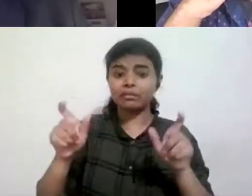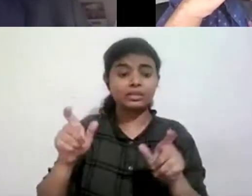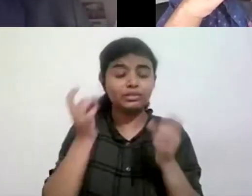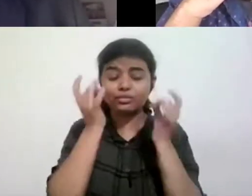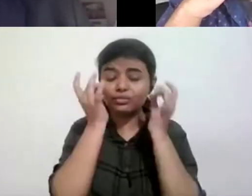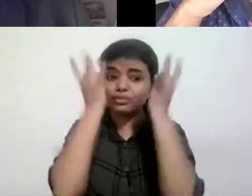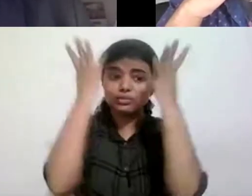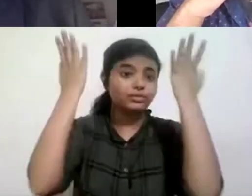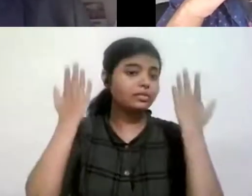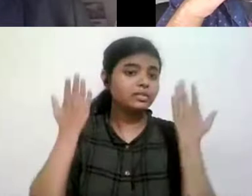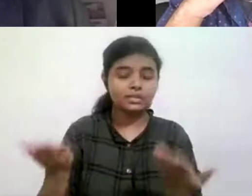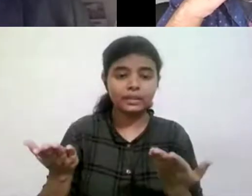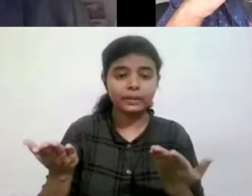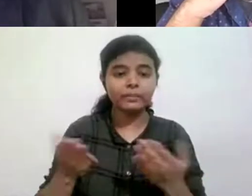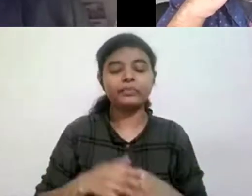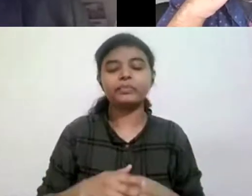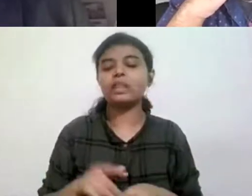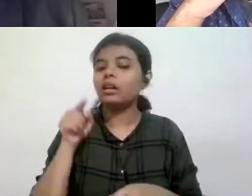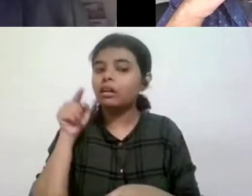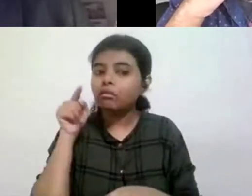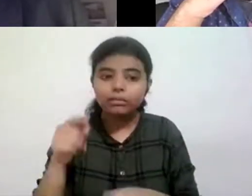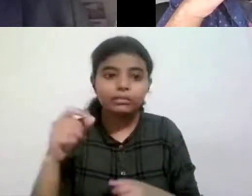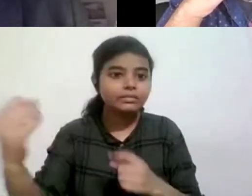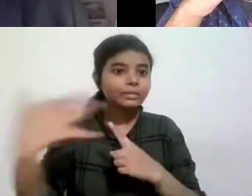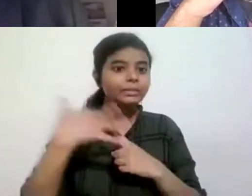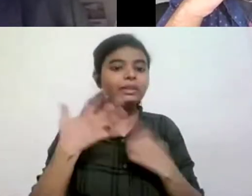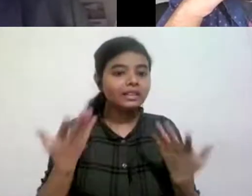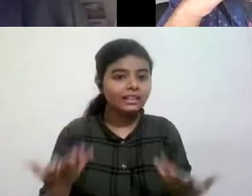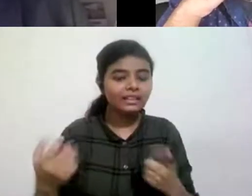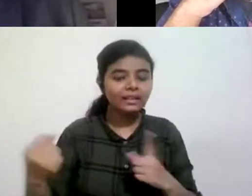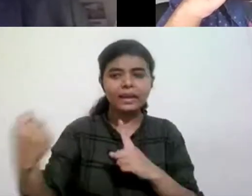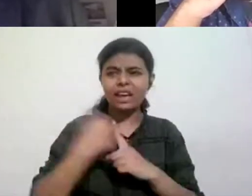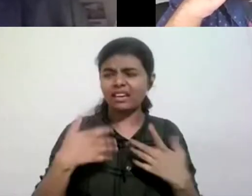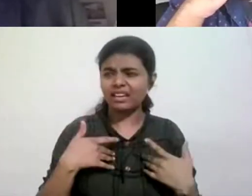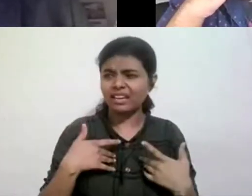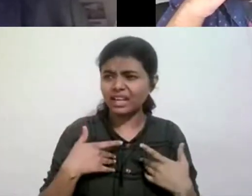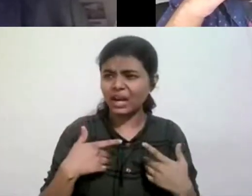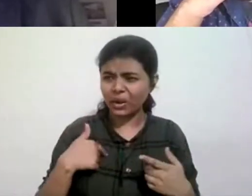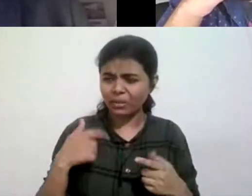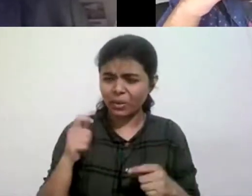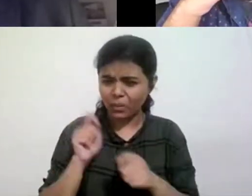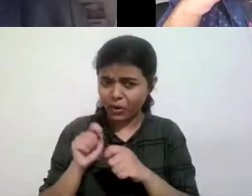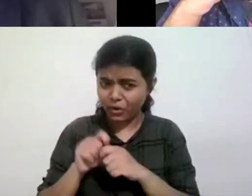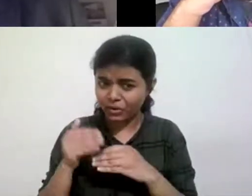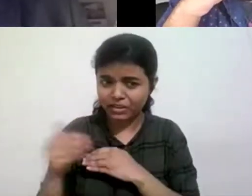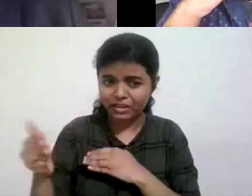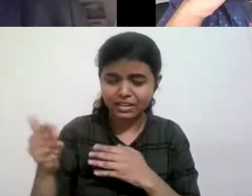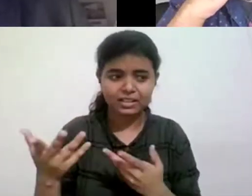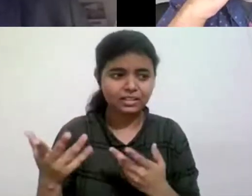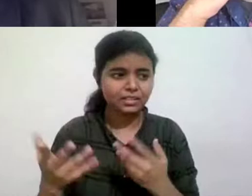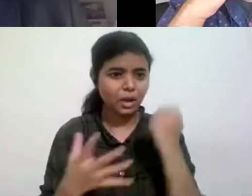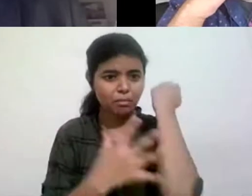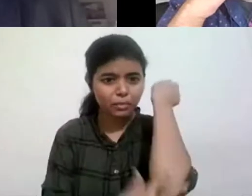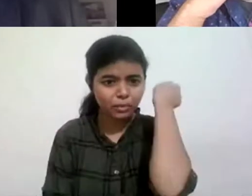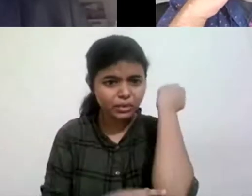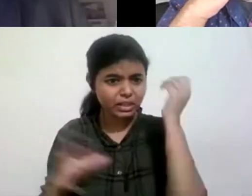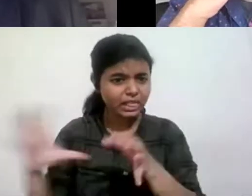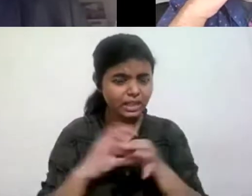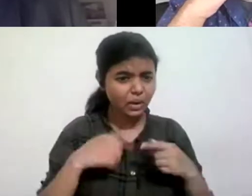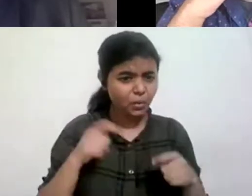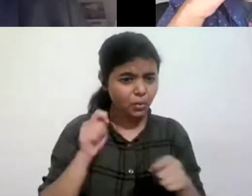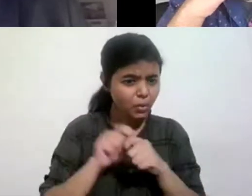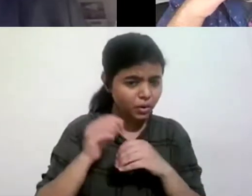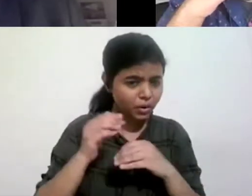angry. Well, that affected me and it made me think like I should do some work on, on poverty. Um, and